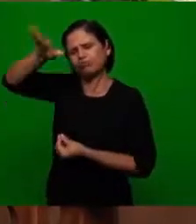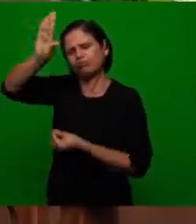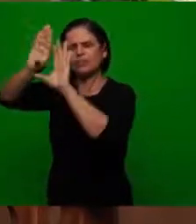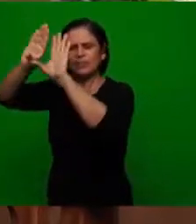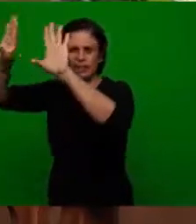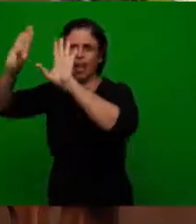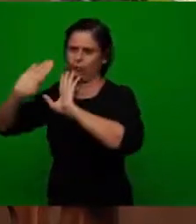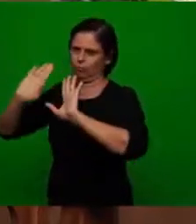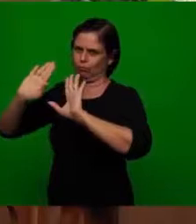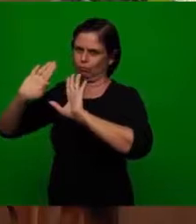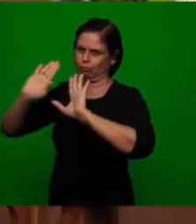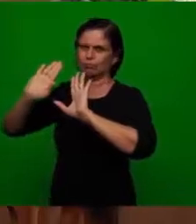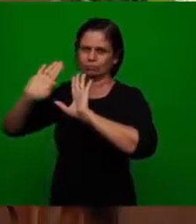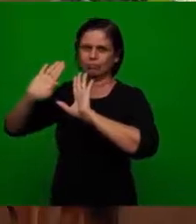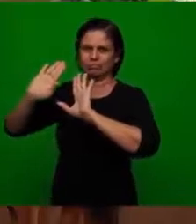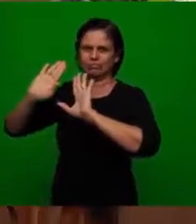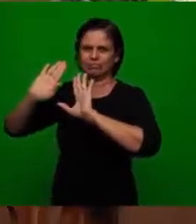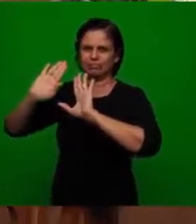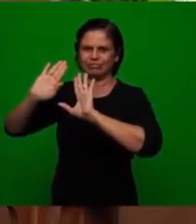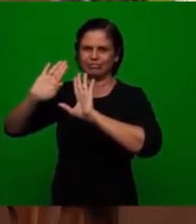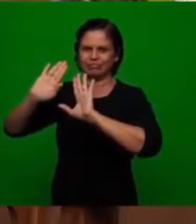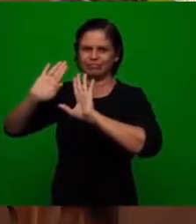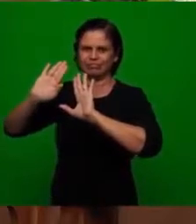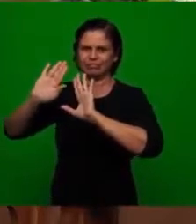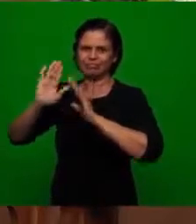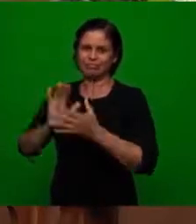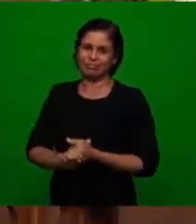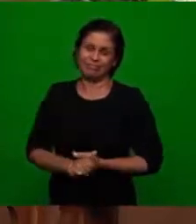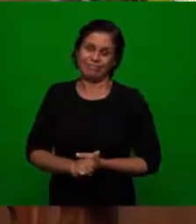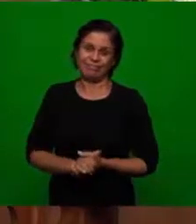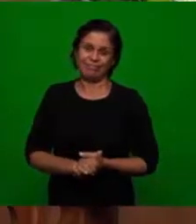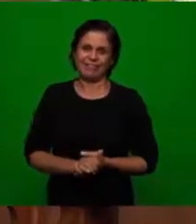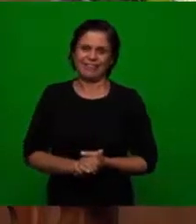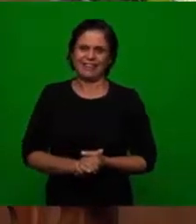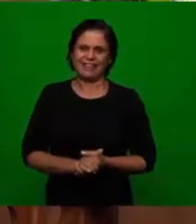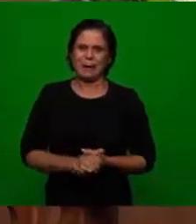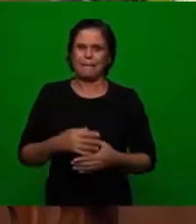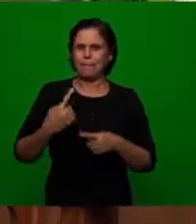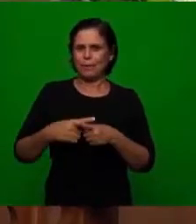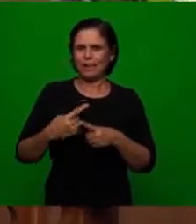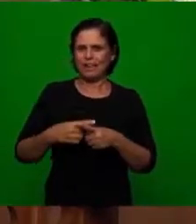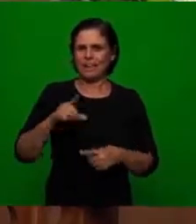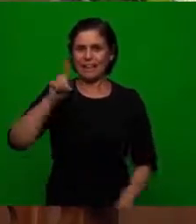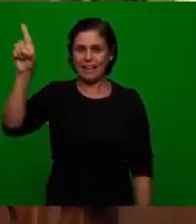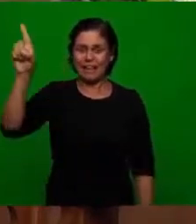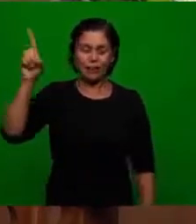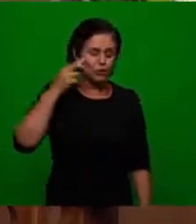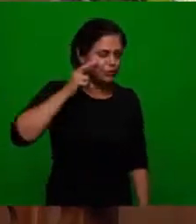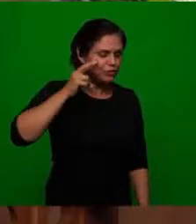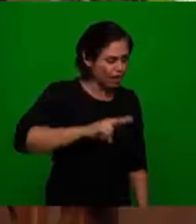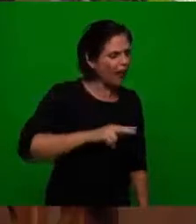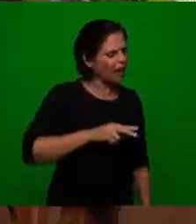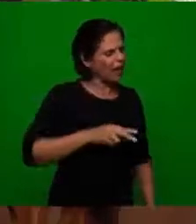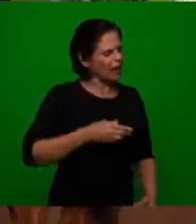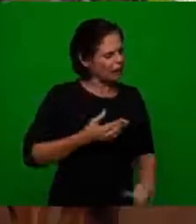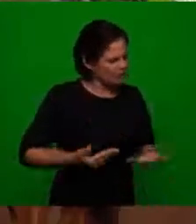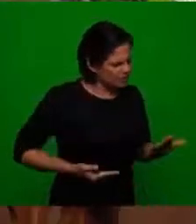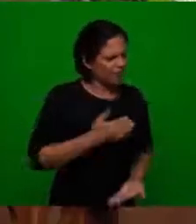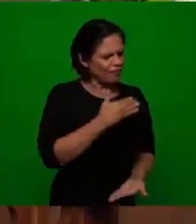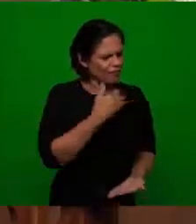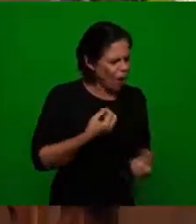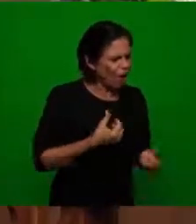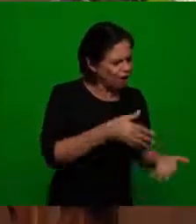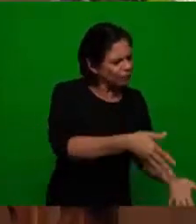the removal of those servants of the Lord was not very important not that God was not worried